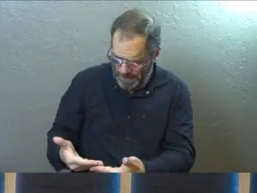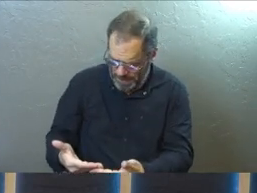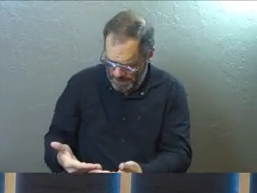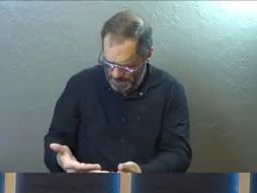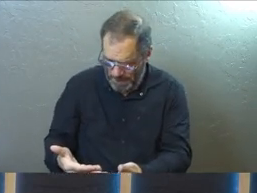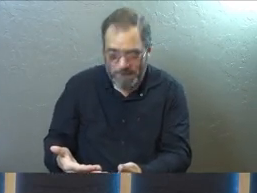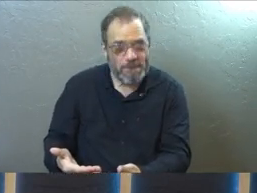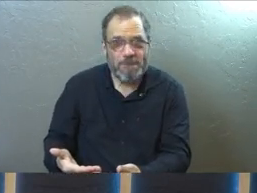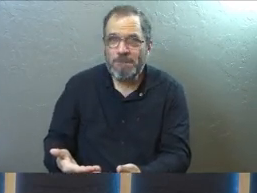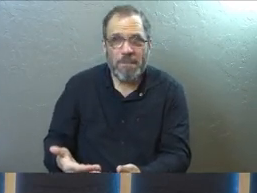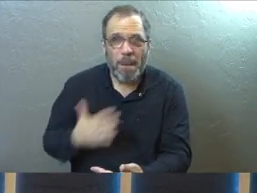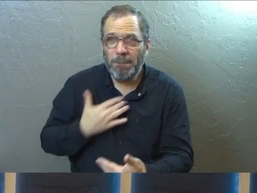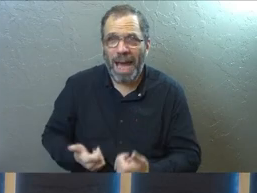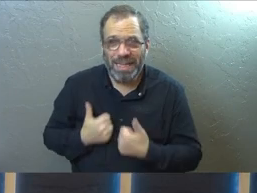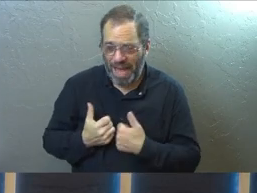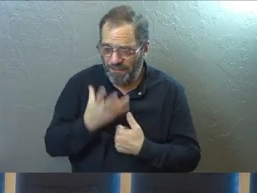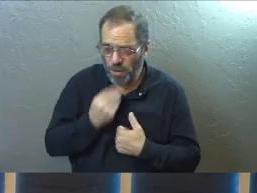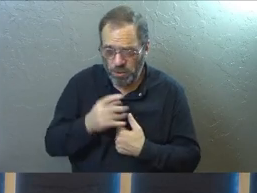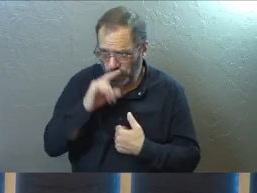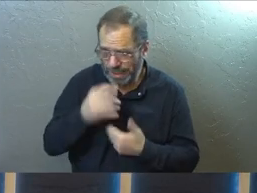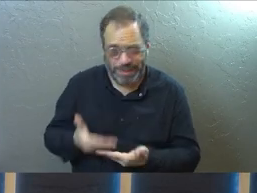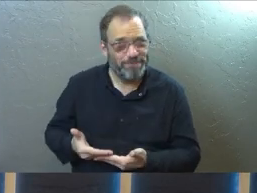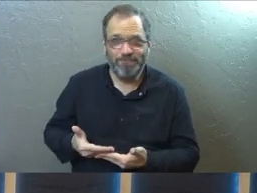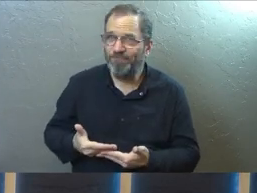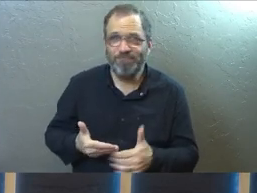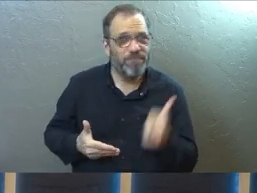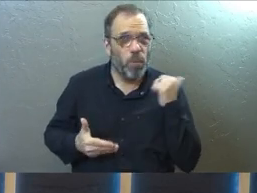baby and he says, I cannot risk our lives for a Jewish child.